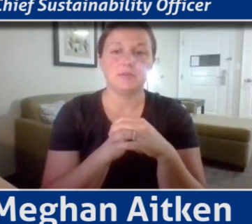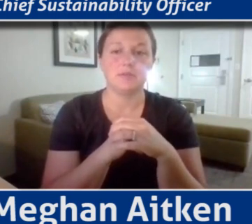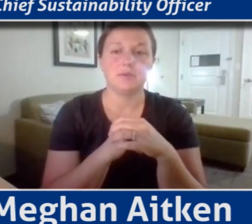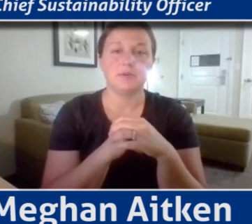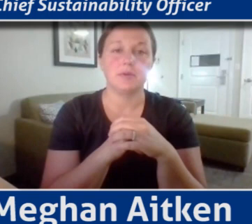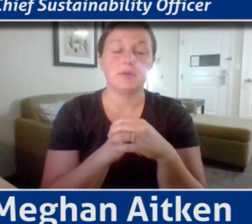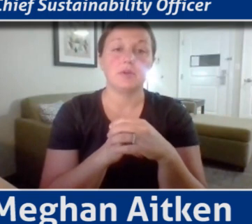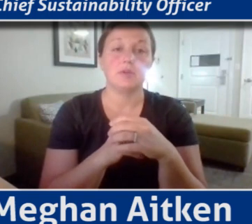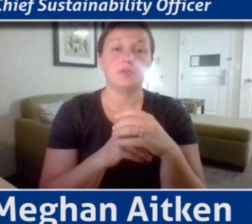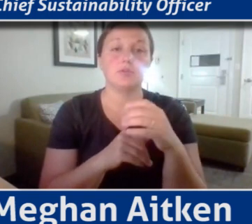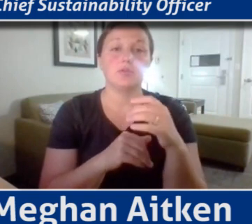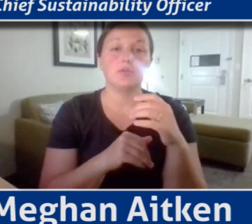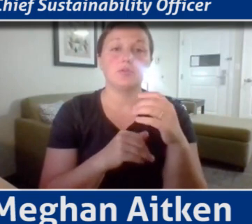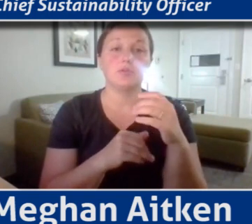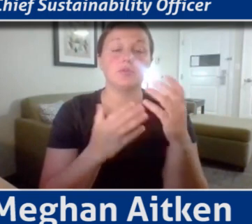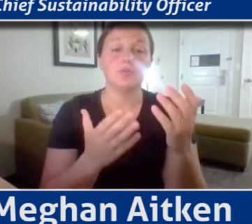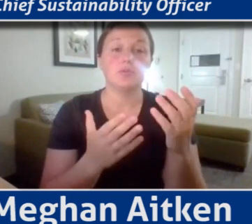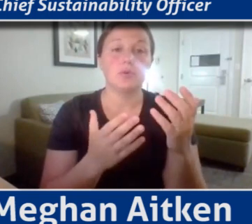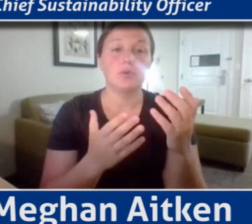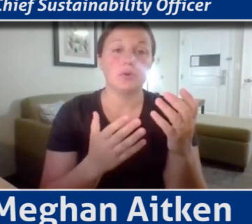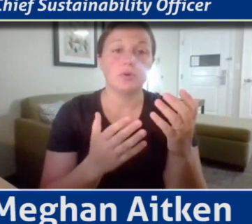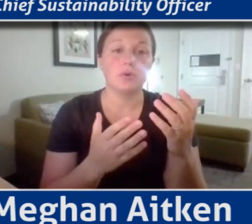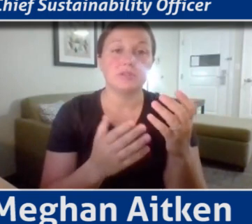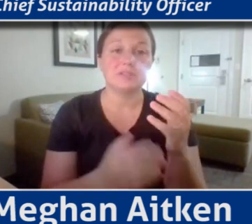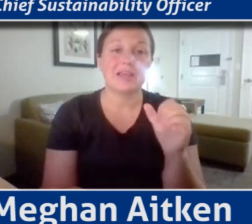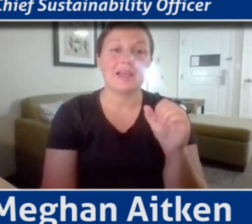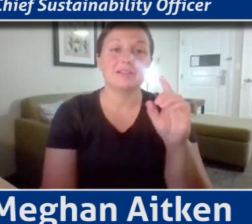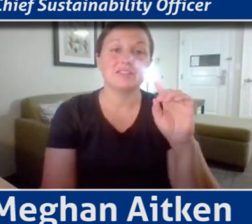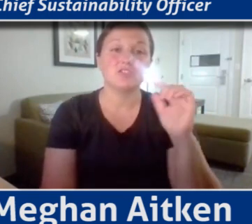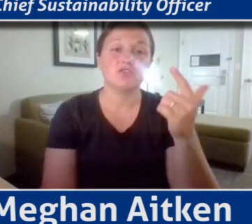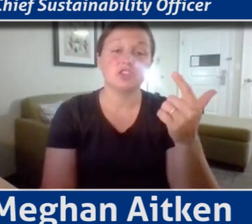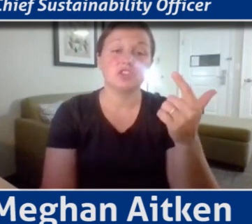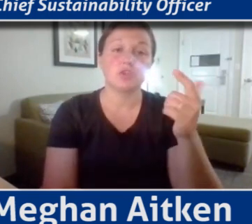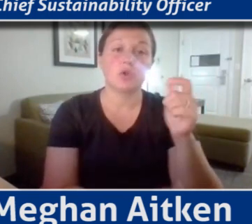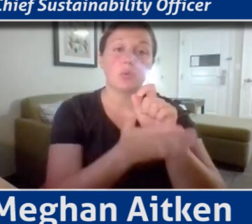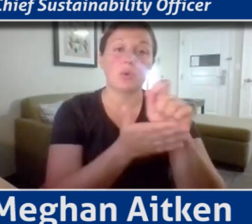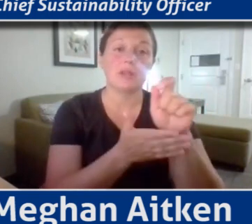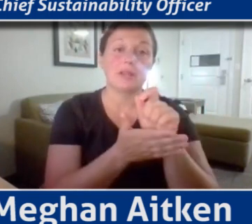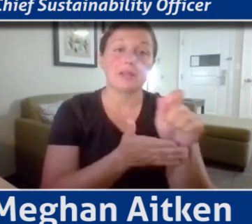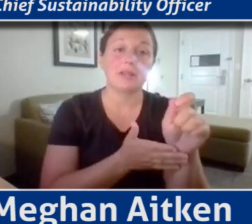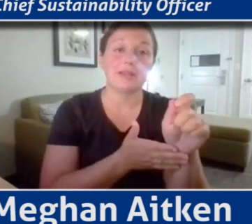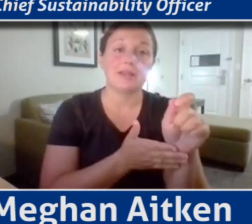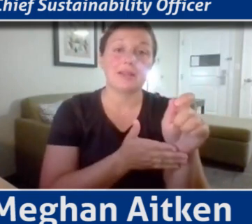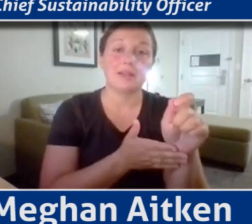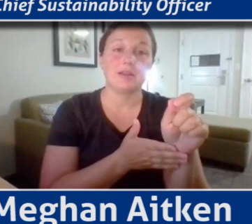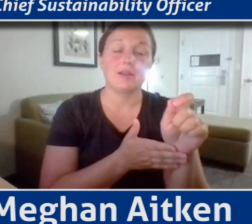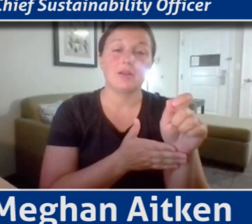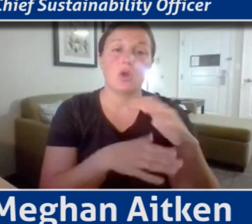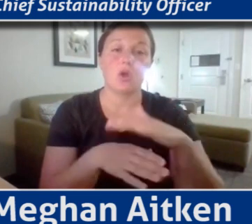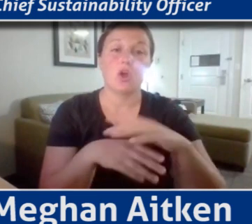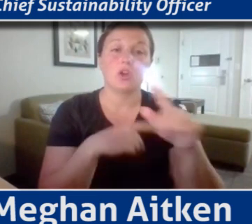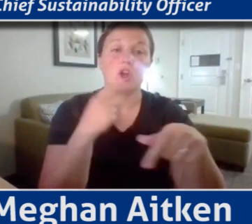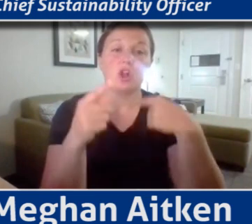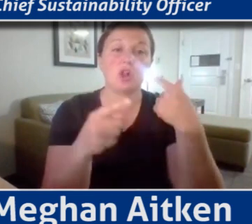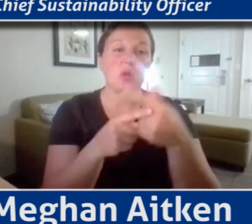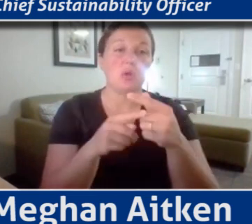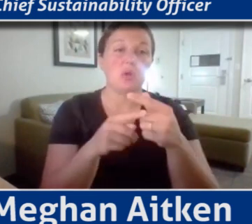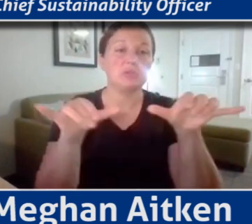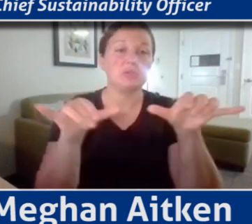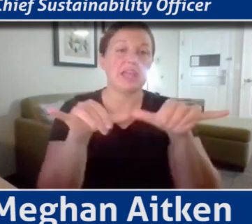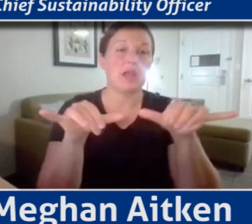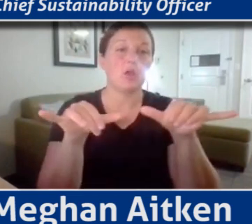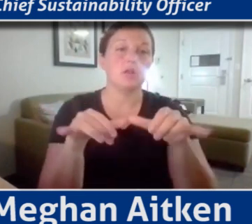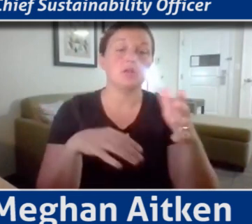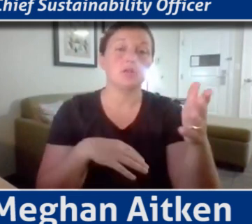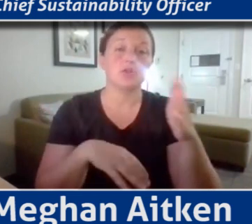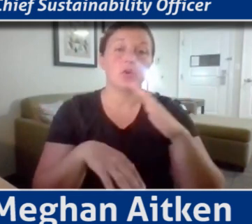call, the SDGs are written in a national context. They're written on a global scale. So on